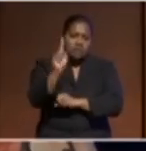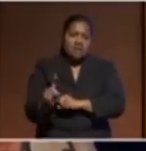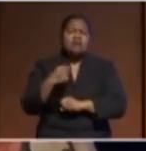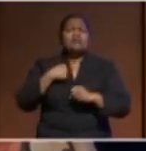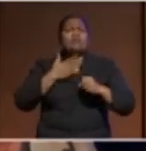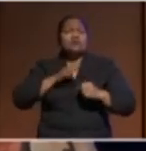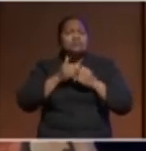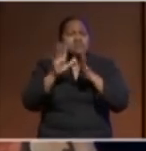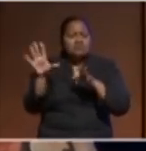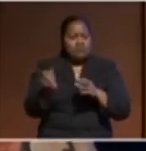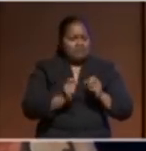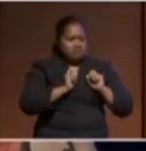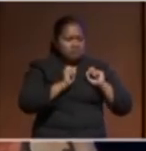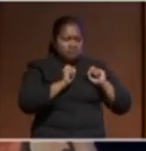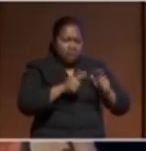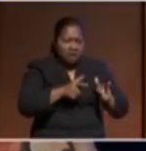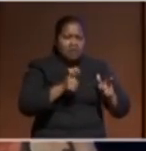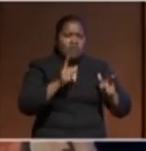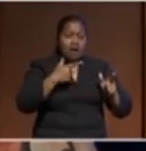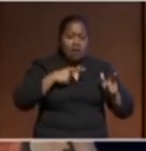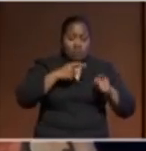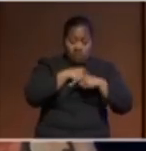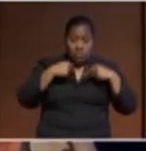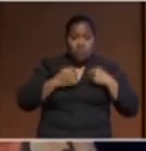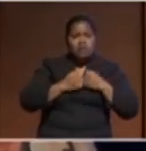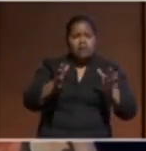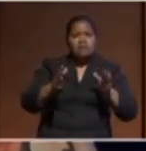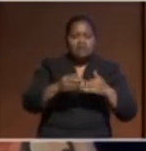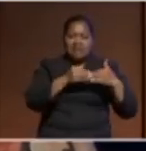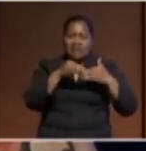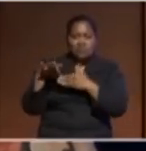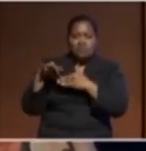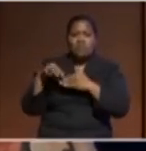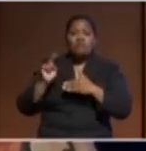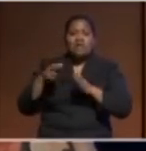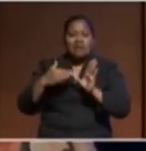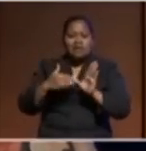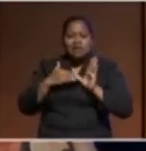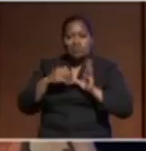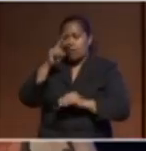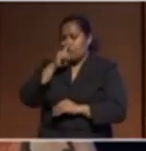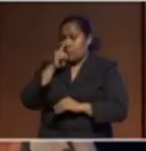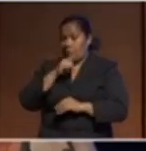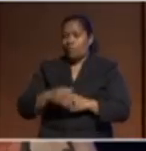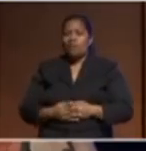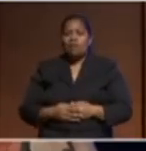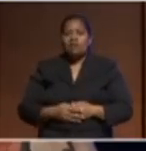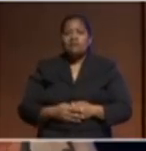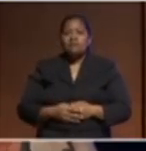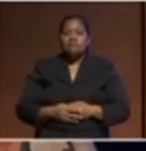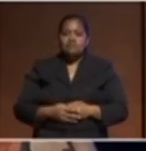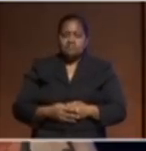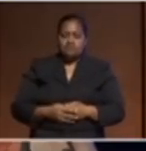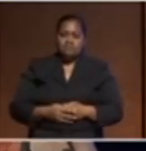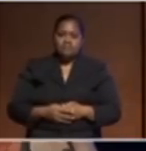beginning because we began with the leadership of indigenous people that wasn't just an item that was